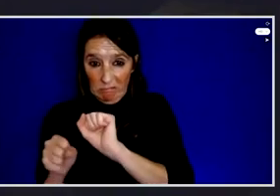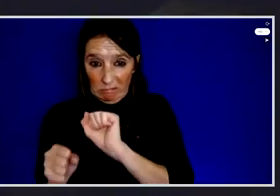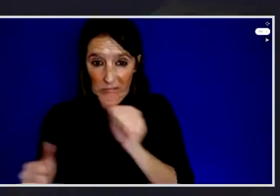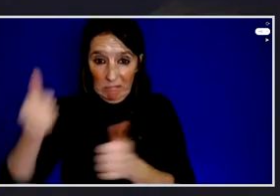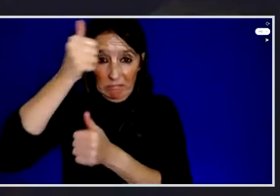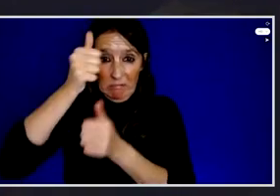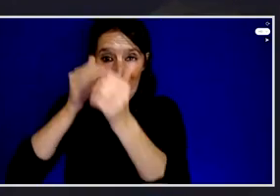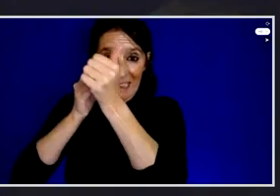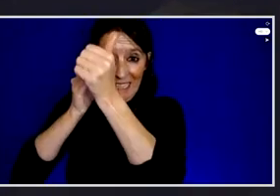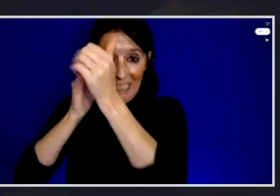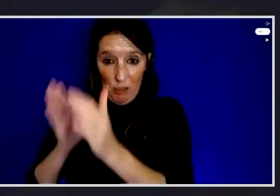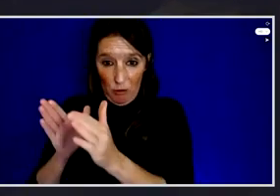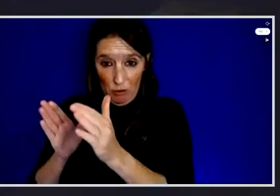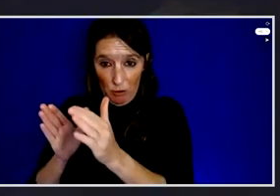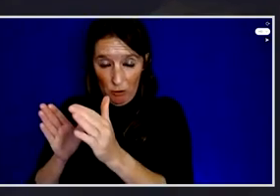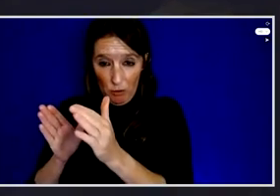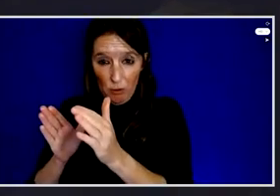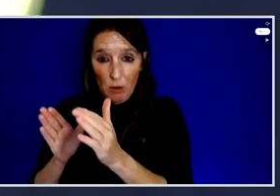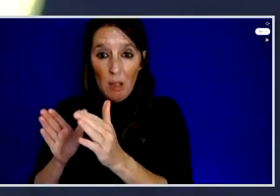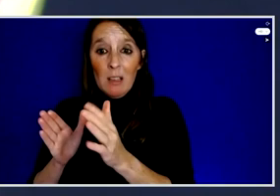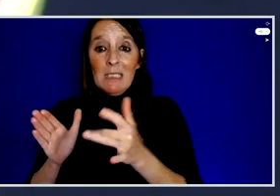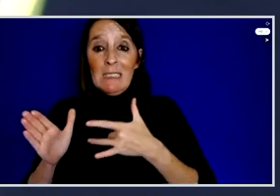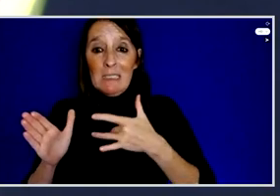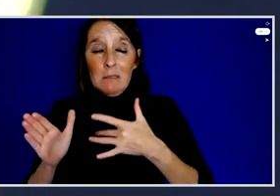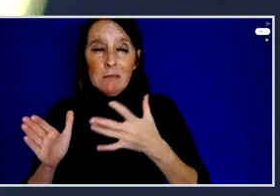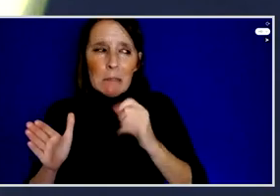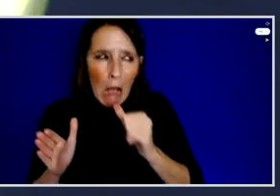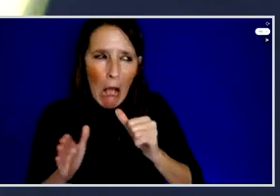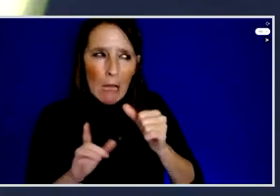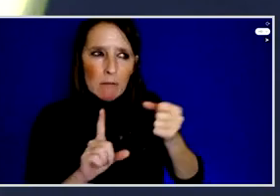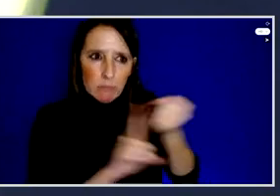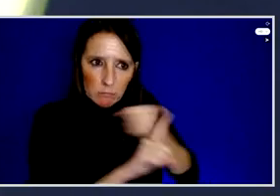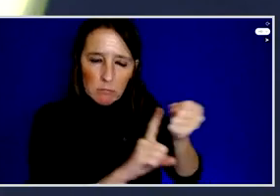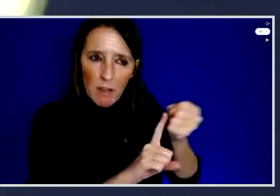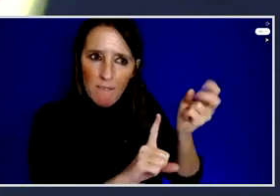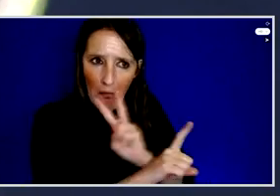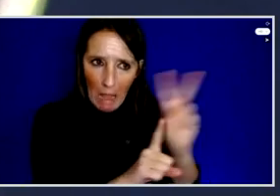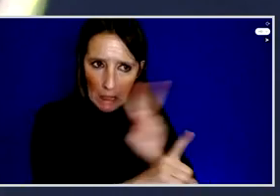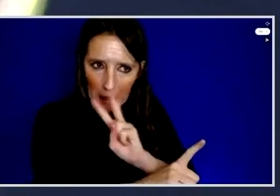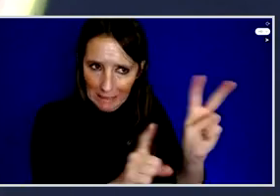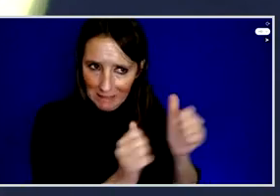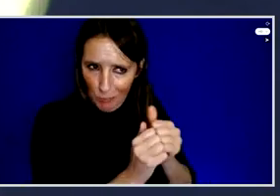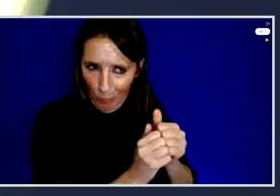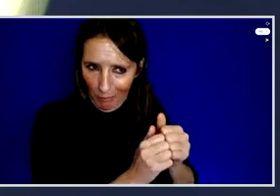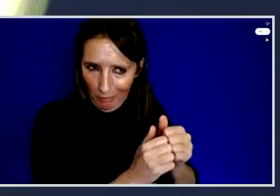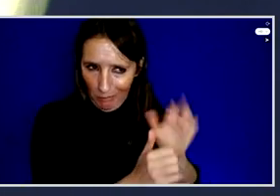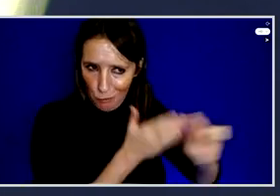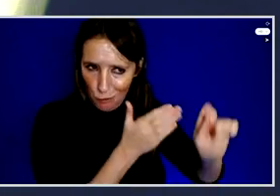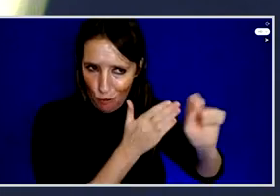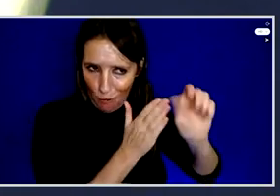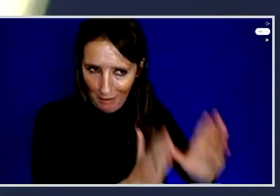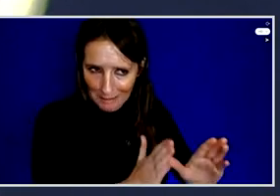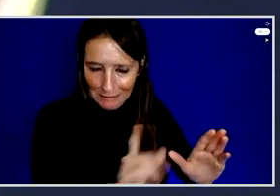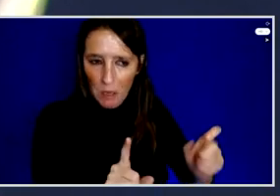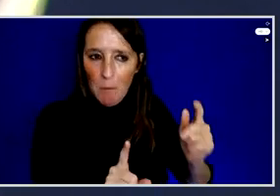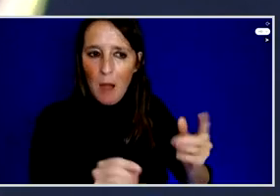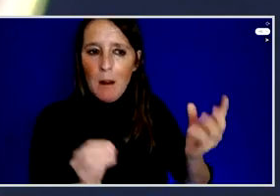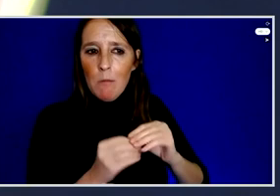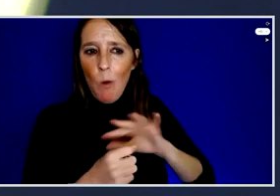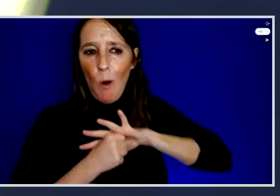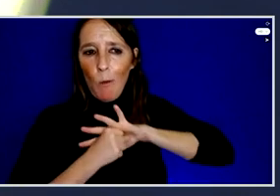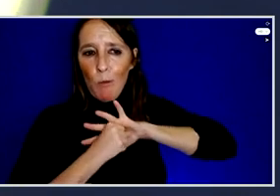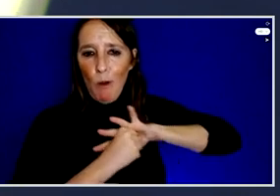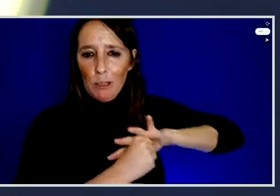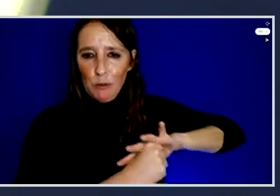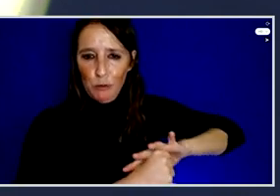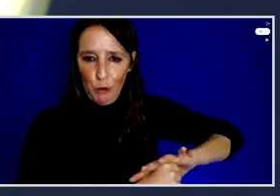violence over journalists and more to take some kind of sophisticated ways of pressuring newsrooms out until